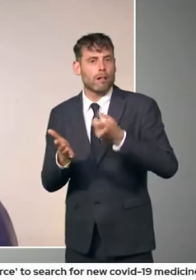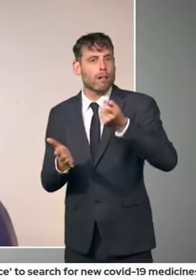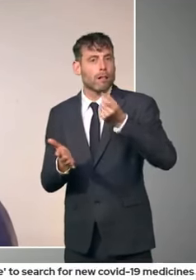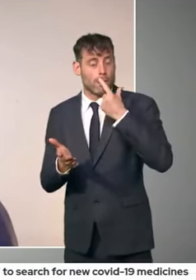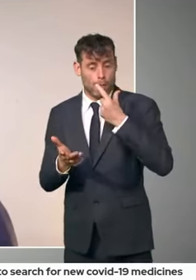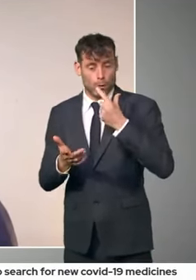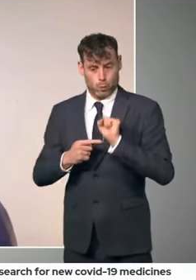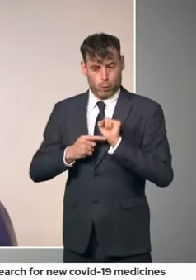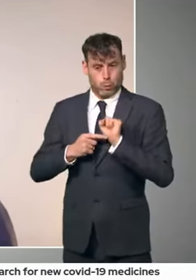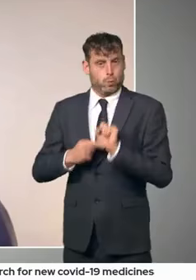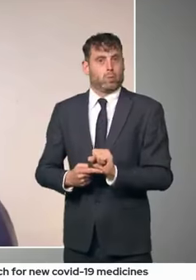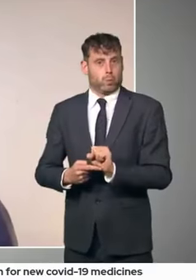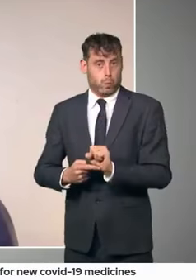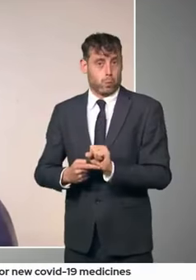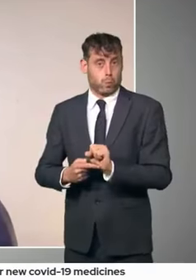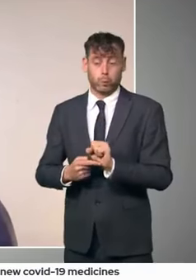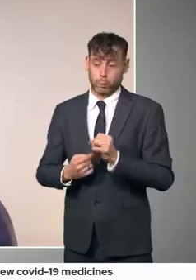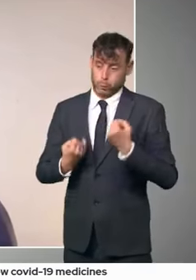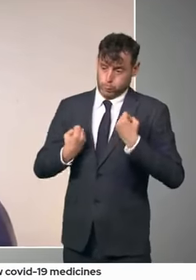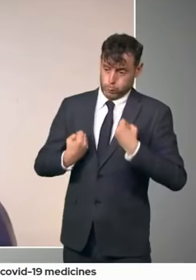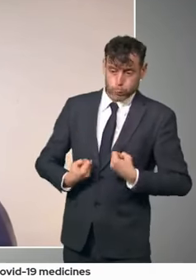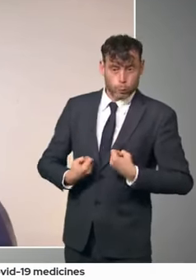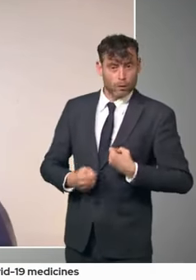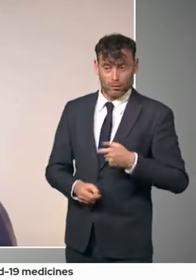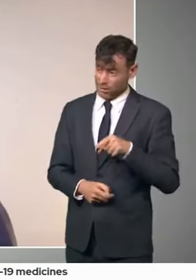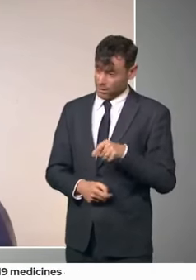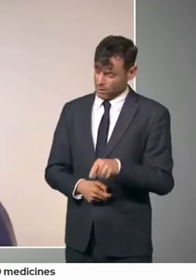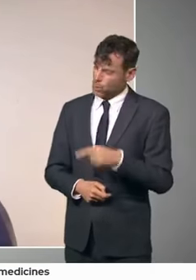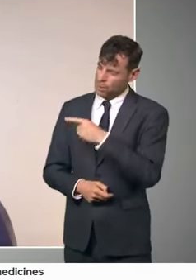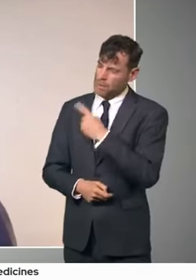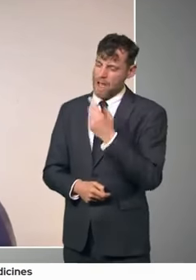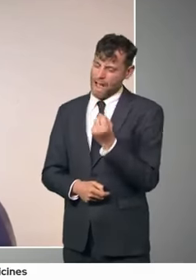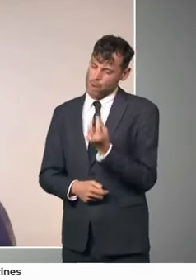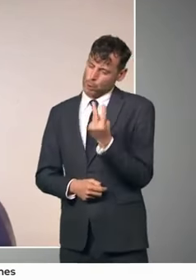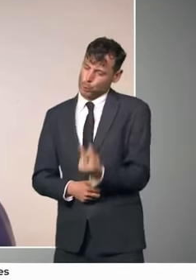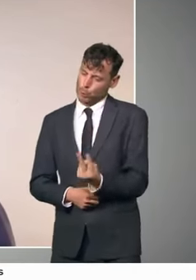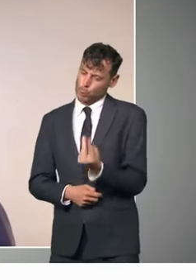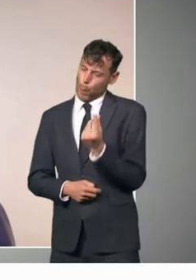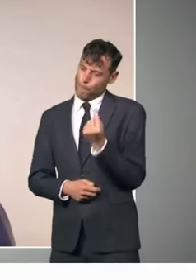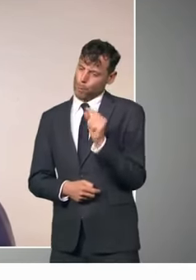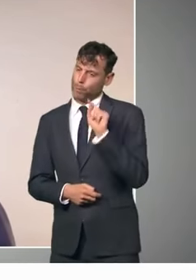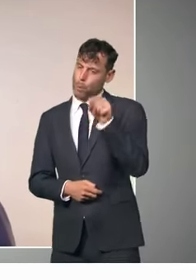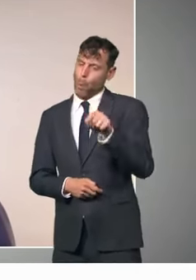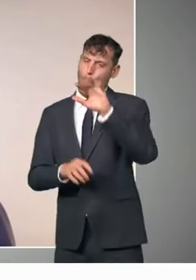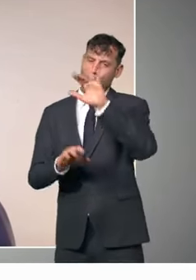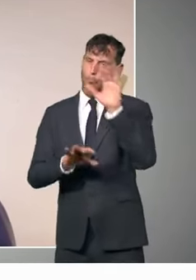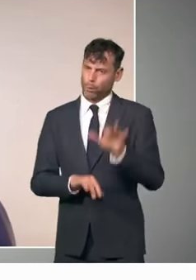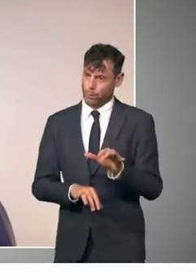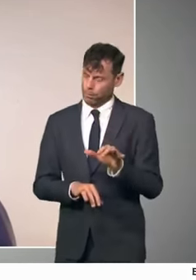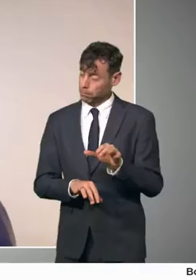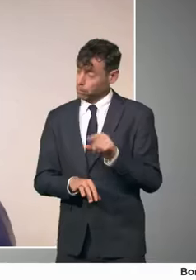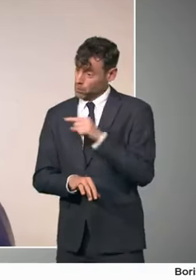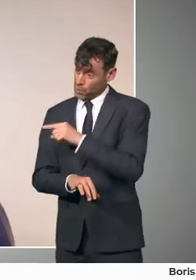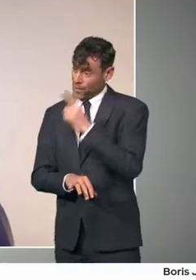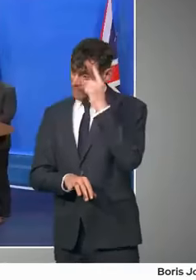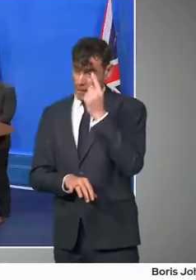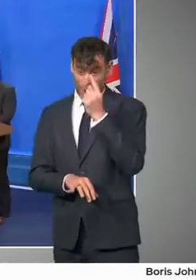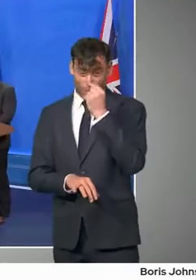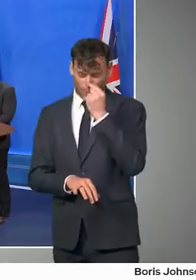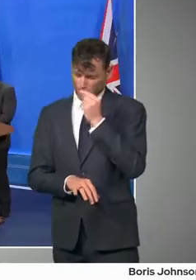And if I may, on the football, do you really think that you can prevent a European Super League from happening if the clubs are determined to push ahead?